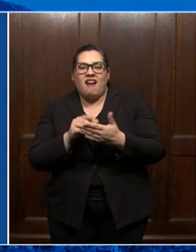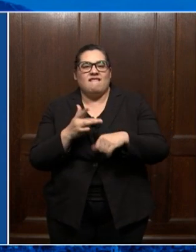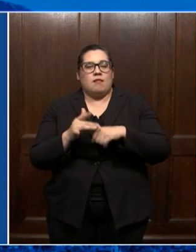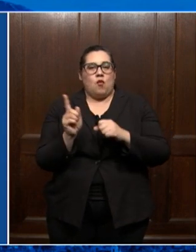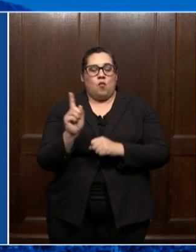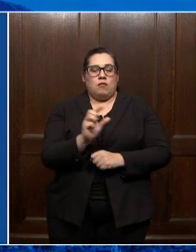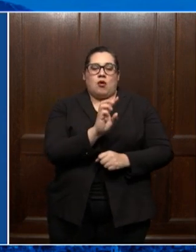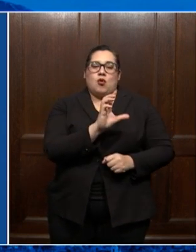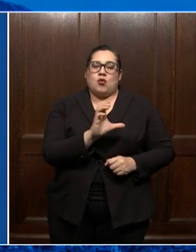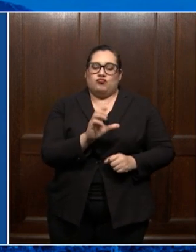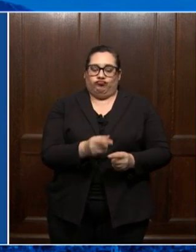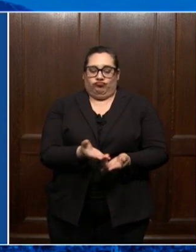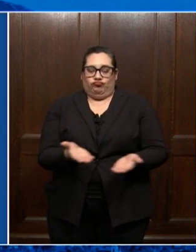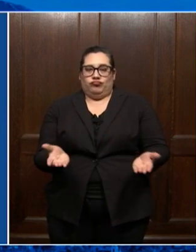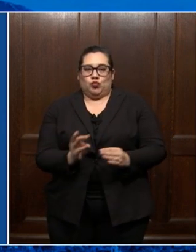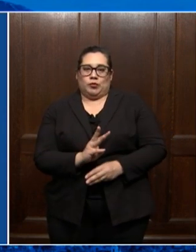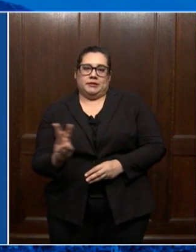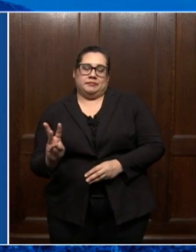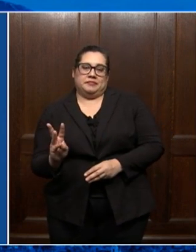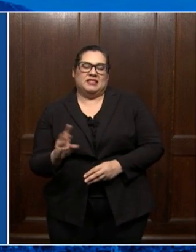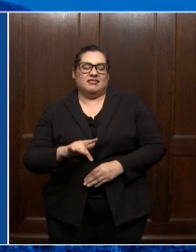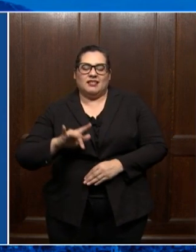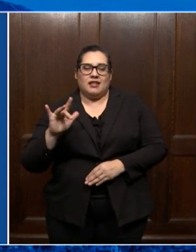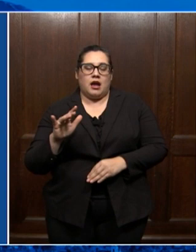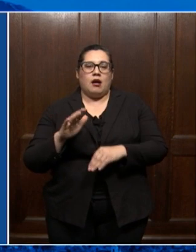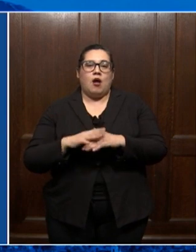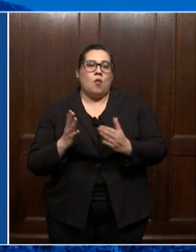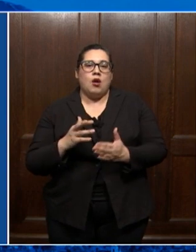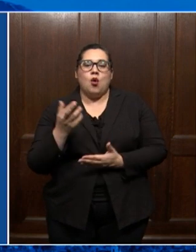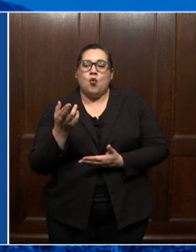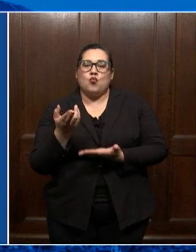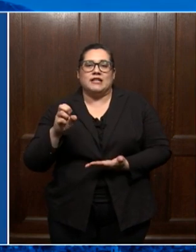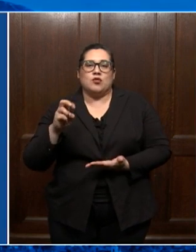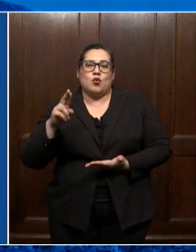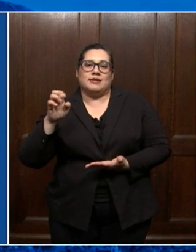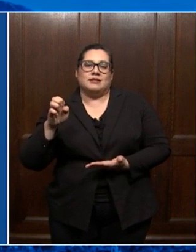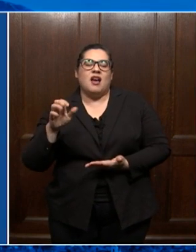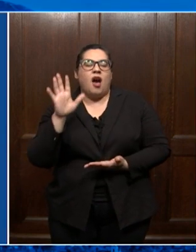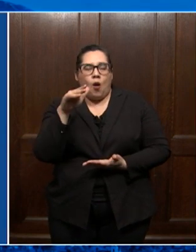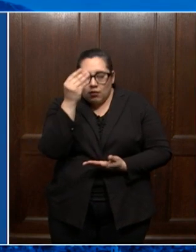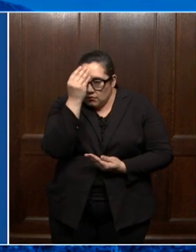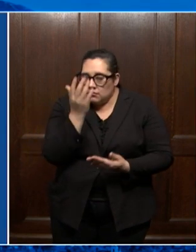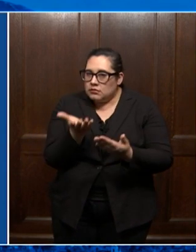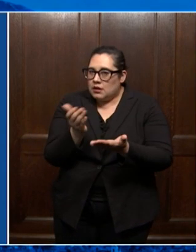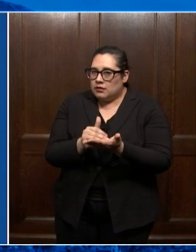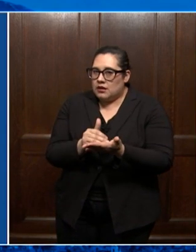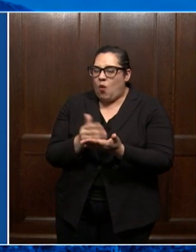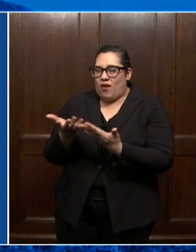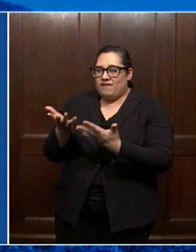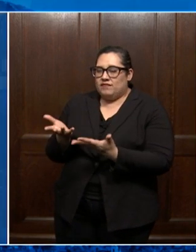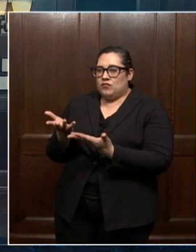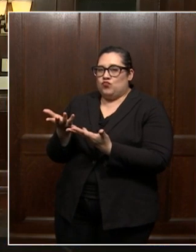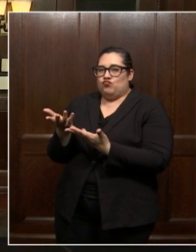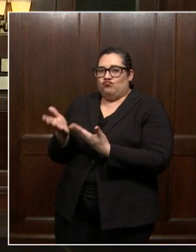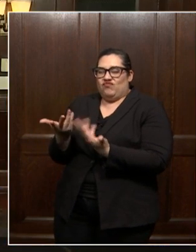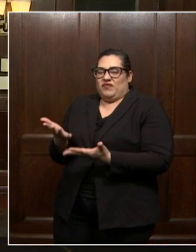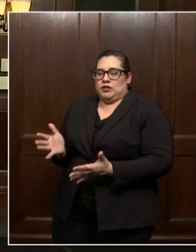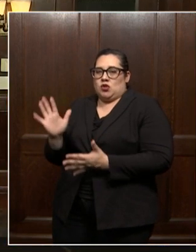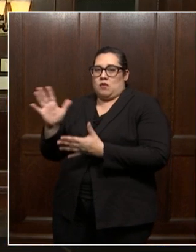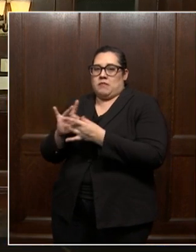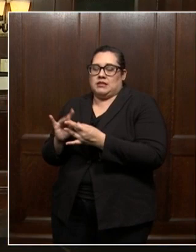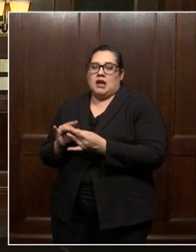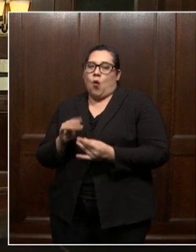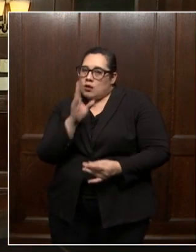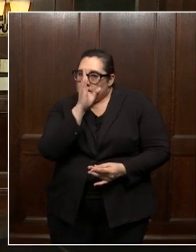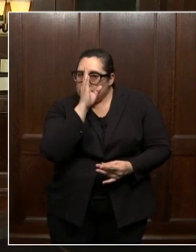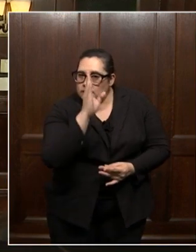.lacity.org webpage. Just click on resources. Let me just reaffirm in closing Michelle's message. Speak directly